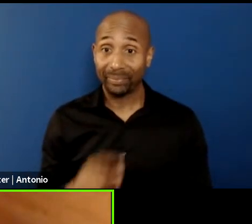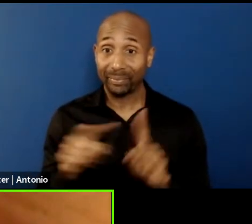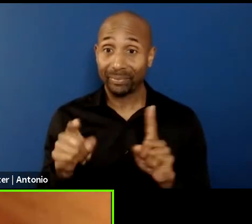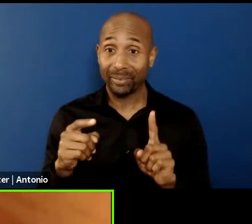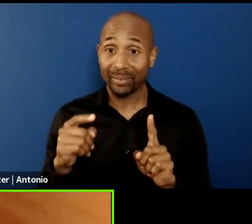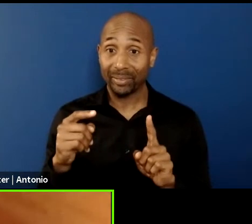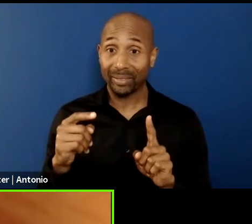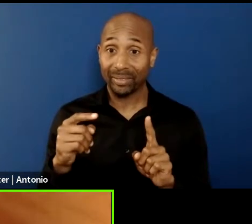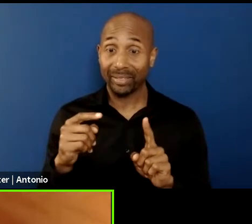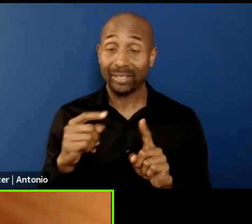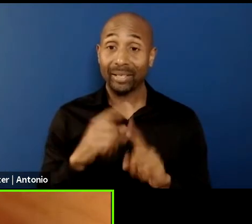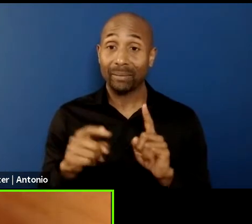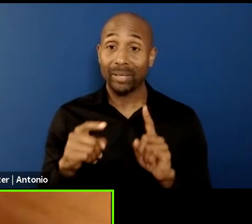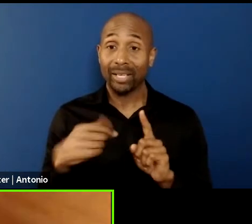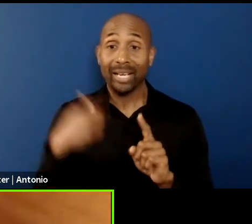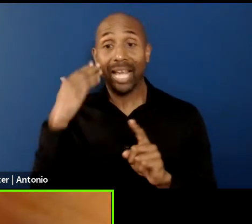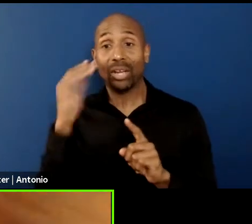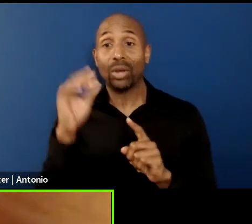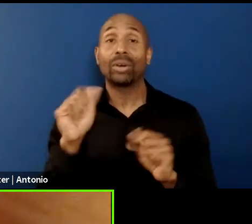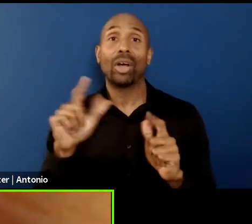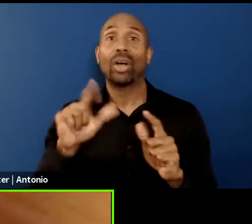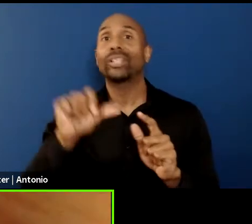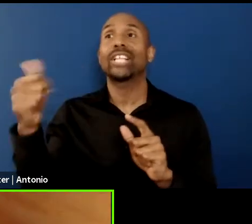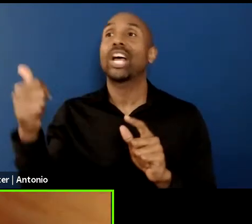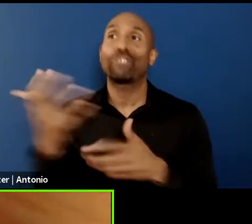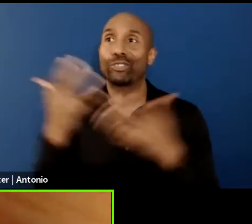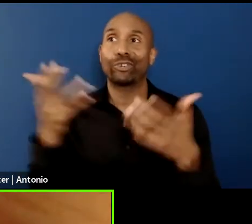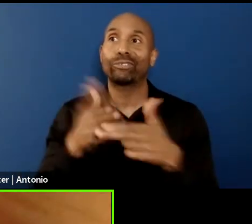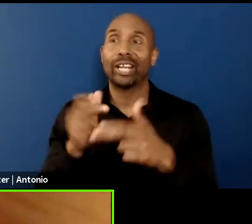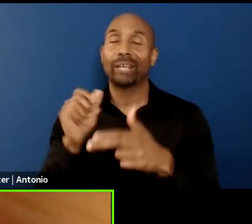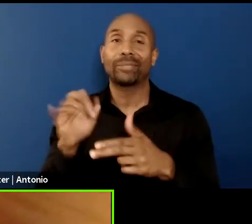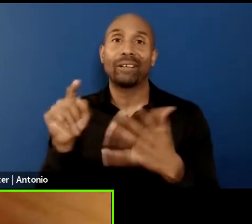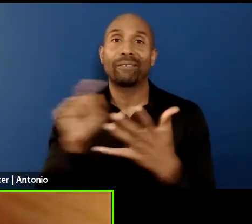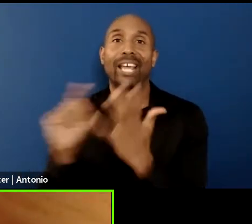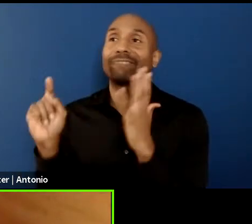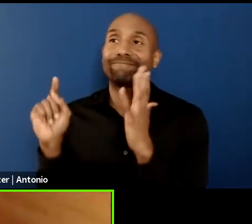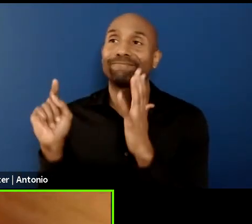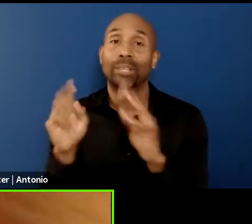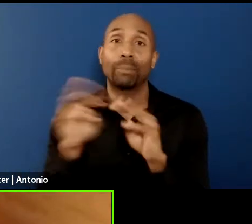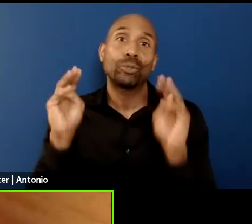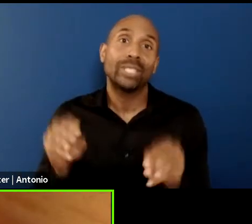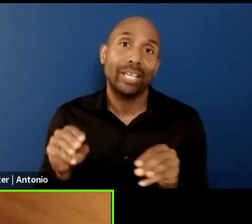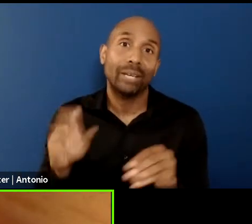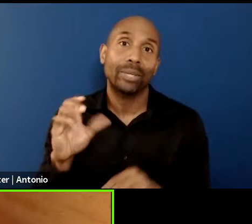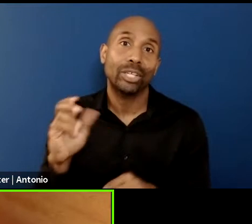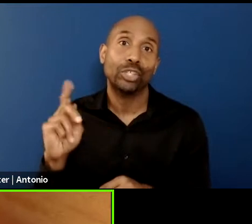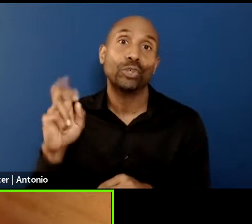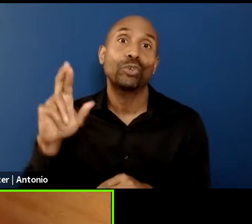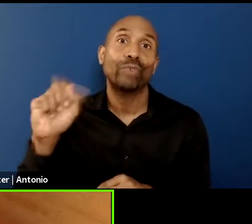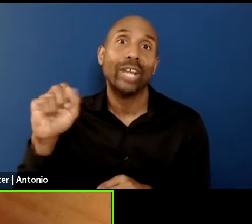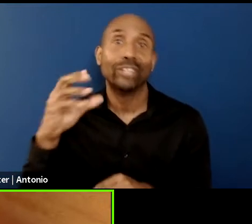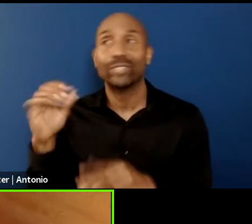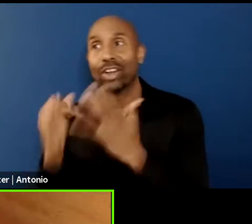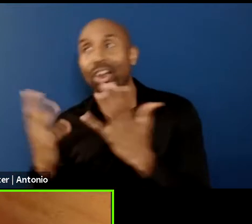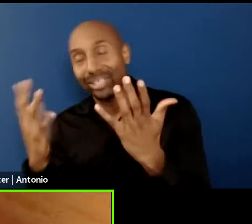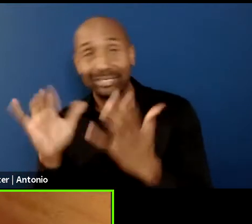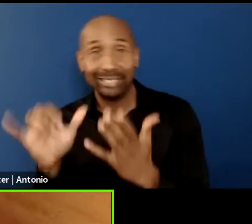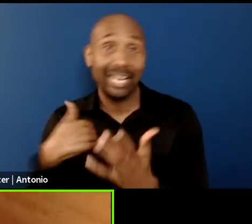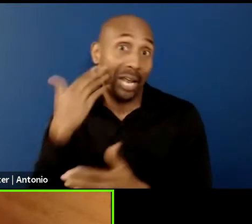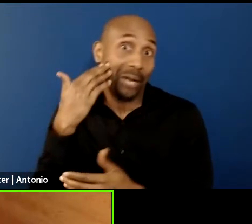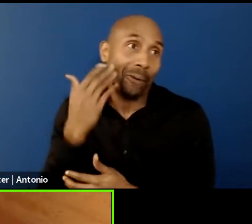museum directors and artists and whatever, you know. So I think that's what I found like also kind of unbalanced in the way that,